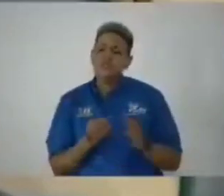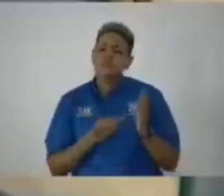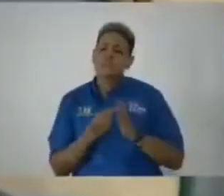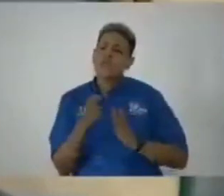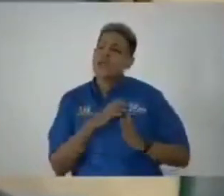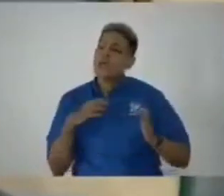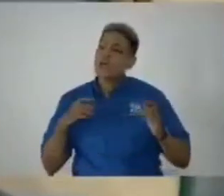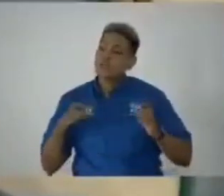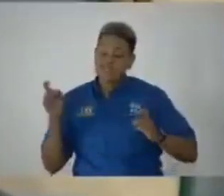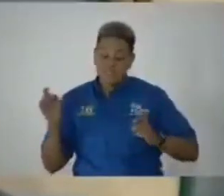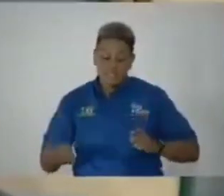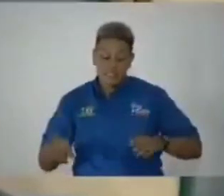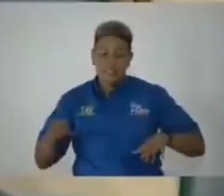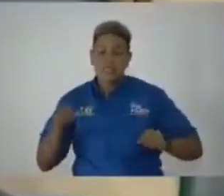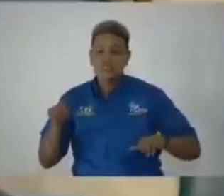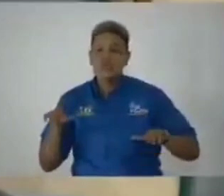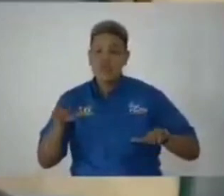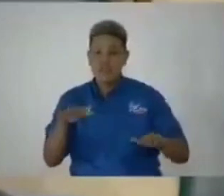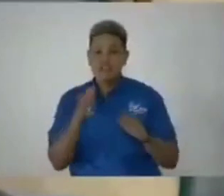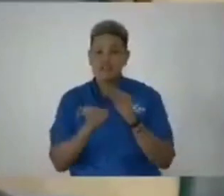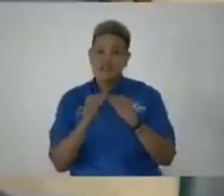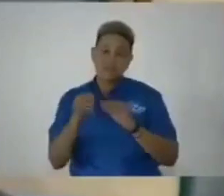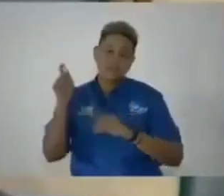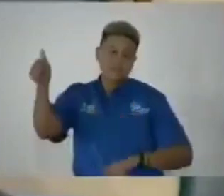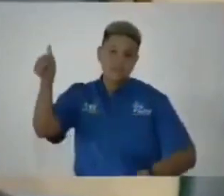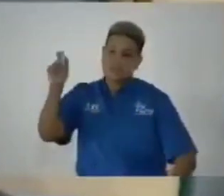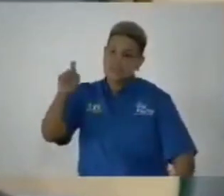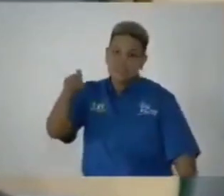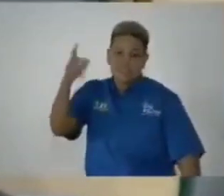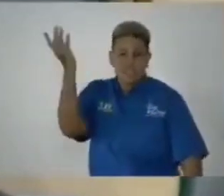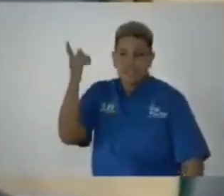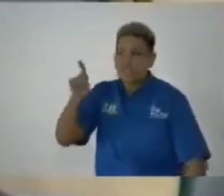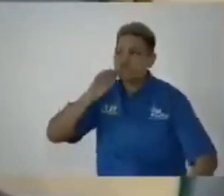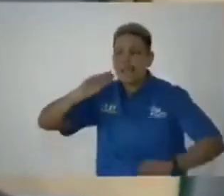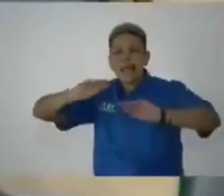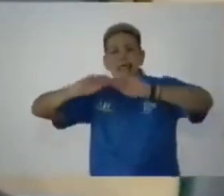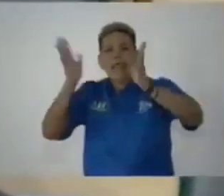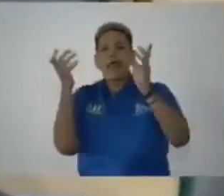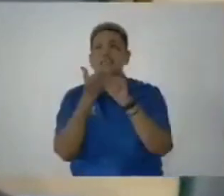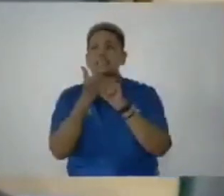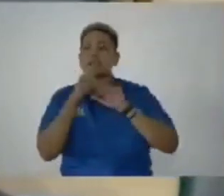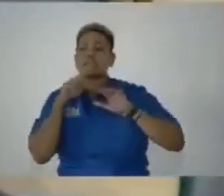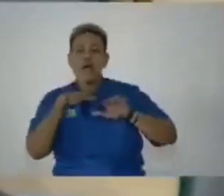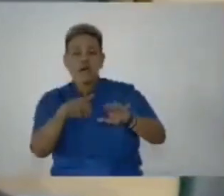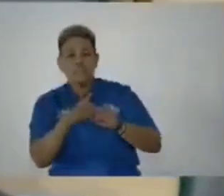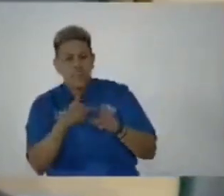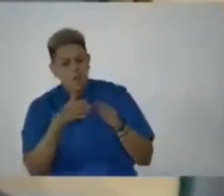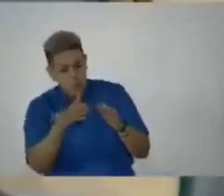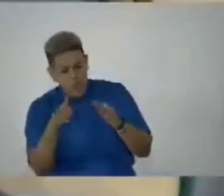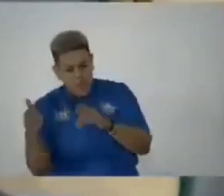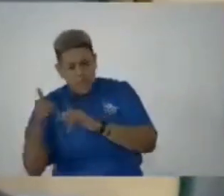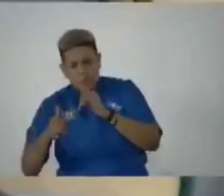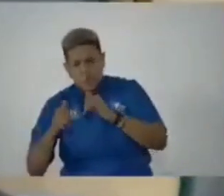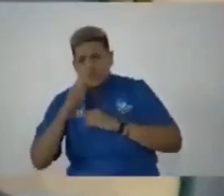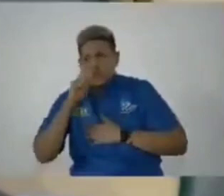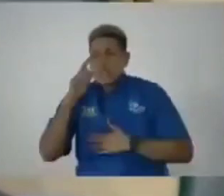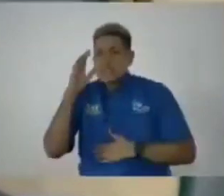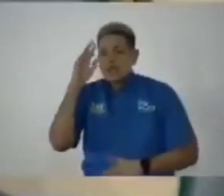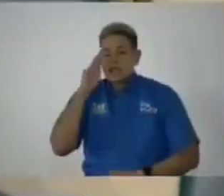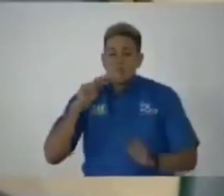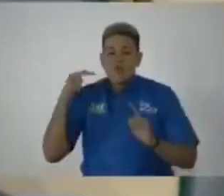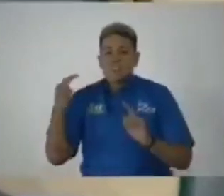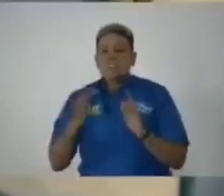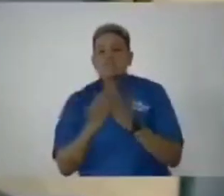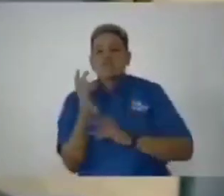commission needs to get its act together. Yes. It is clearly acting in a manner which has been perceived